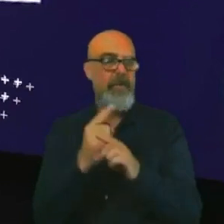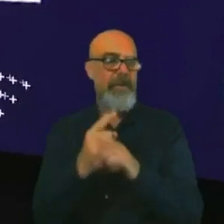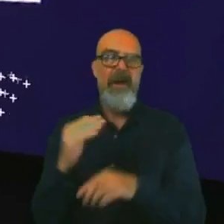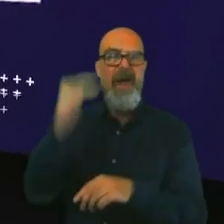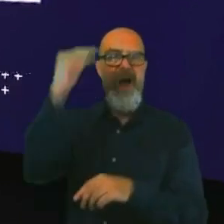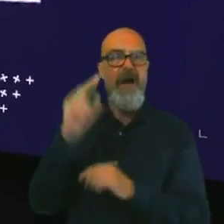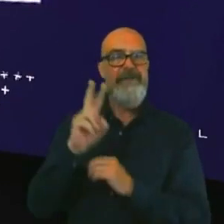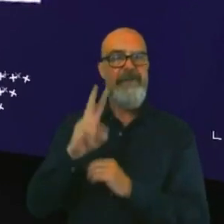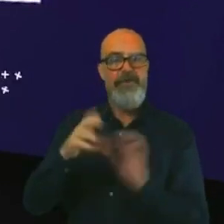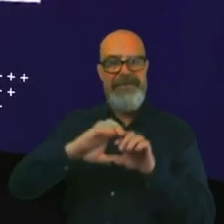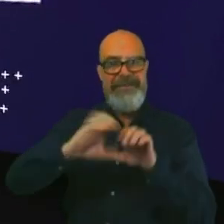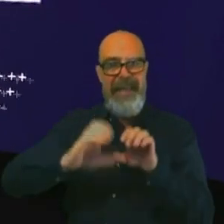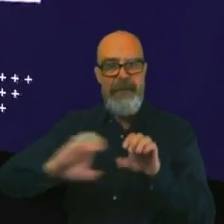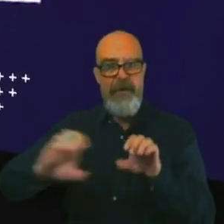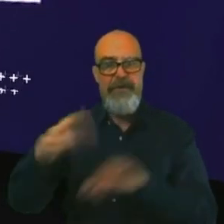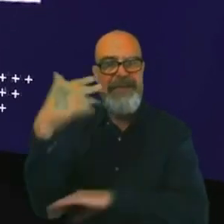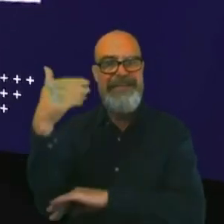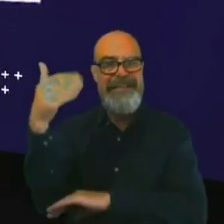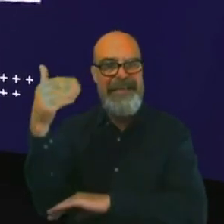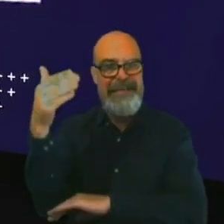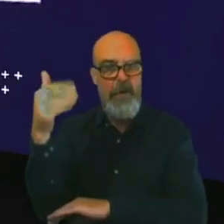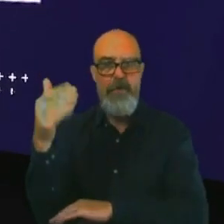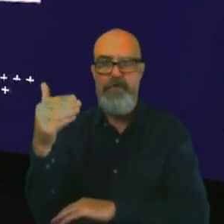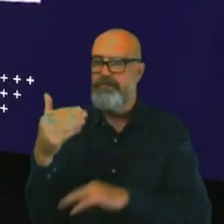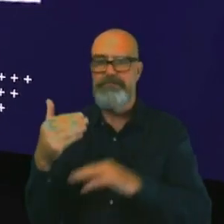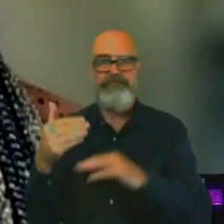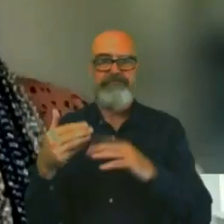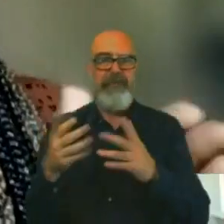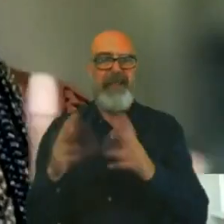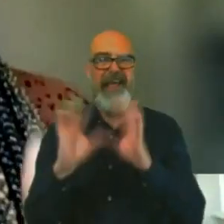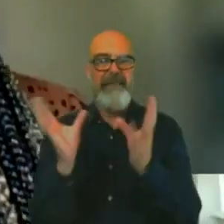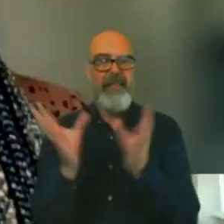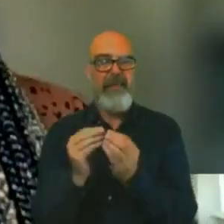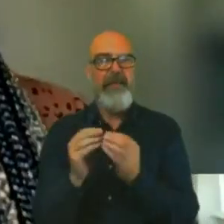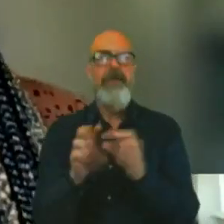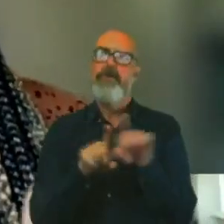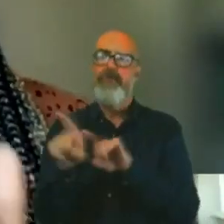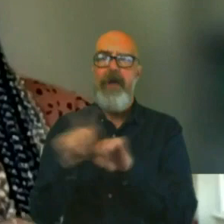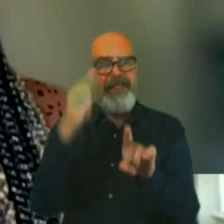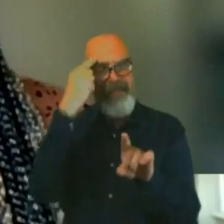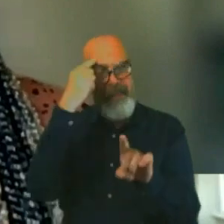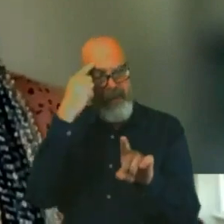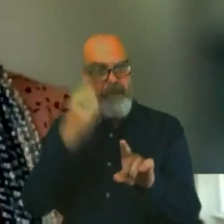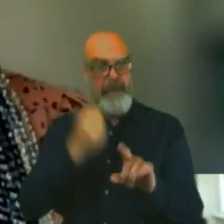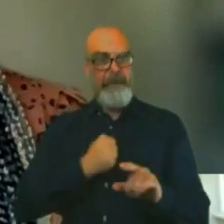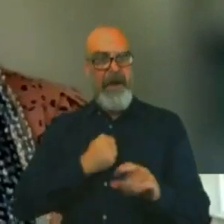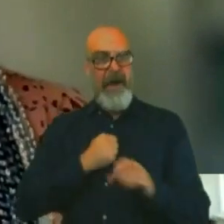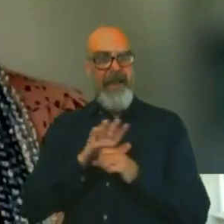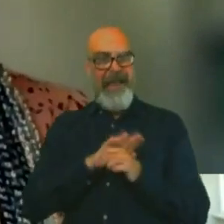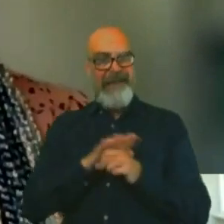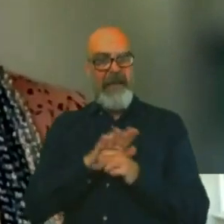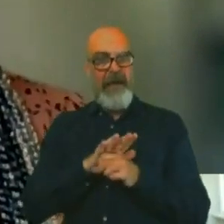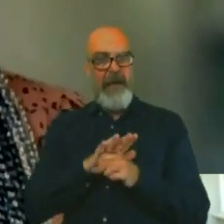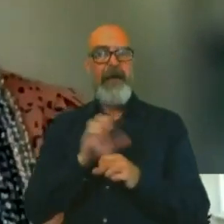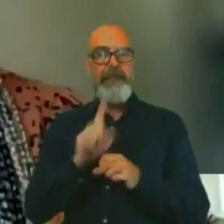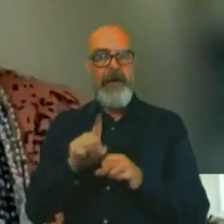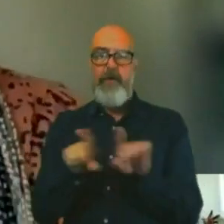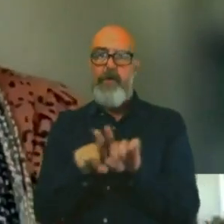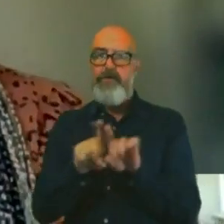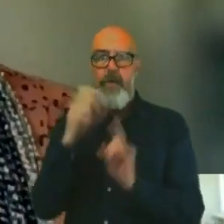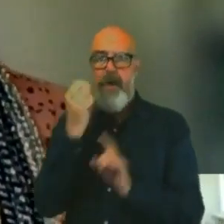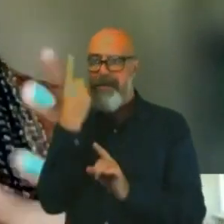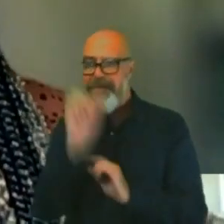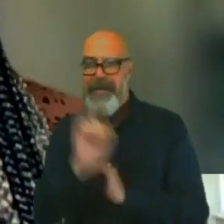signaling and cables on the network. And trying to understand not only my discipline, but all the others at the same time and how they